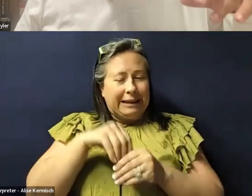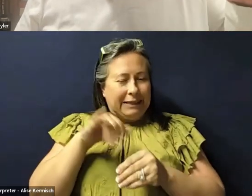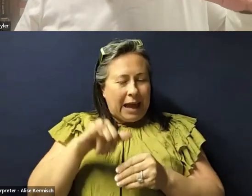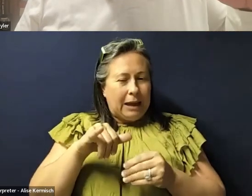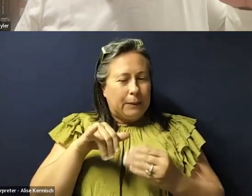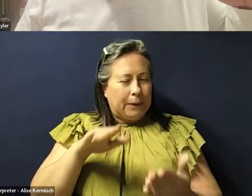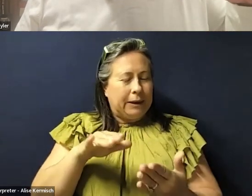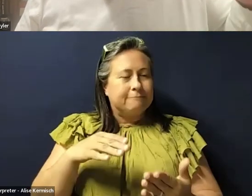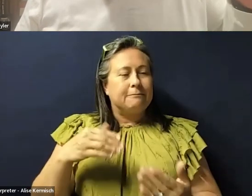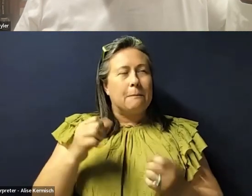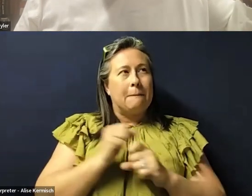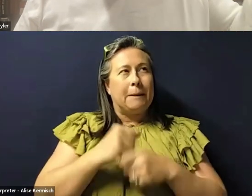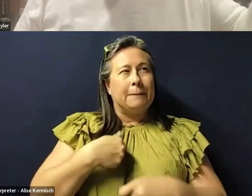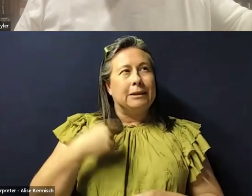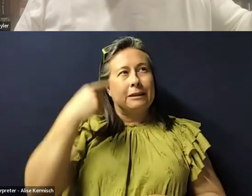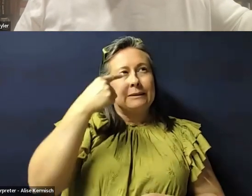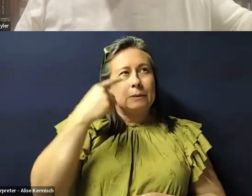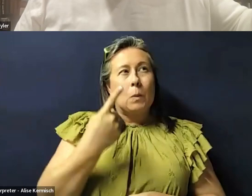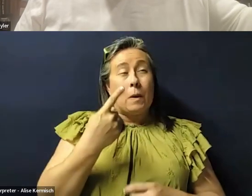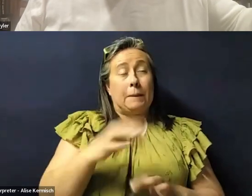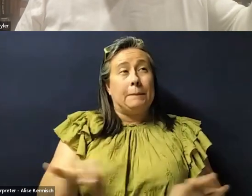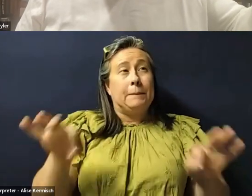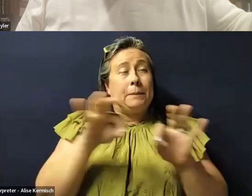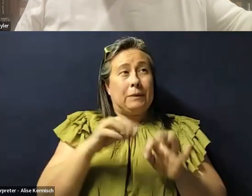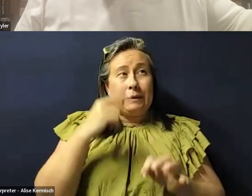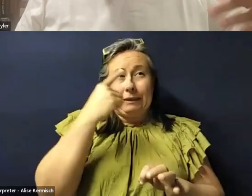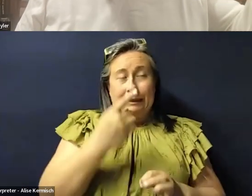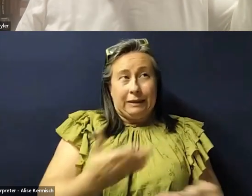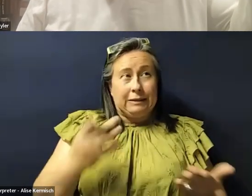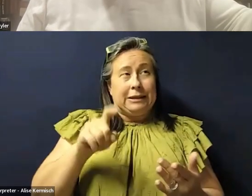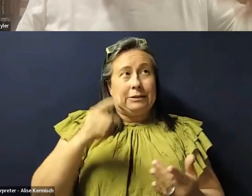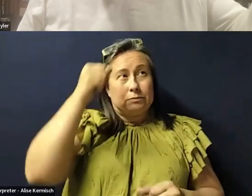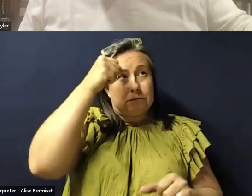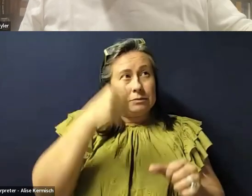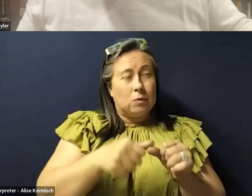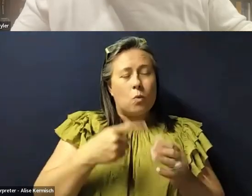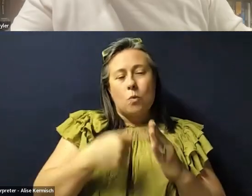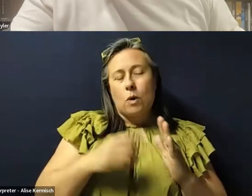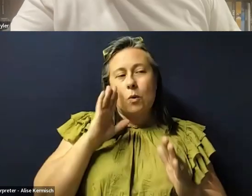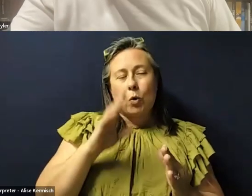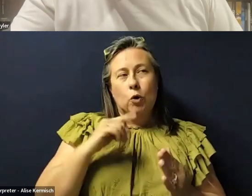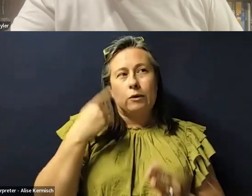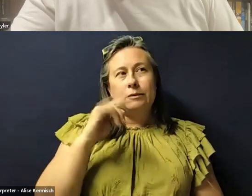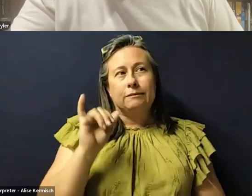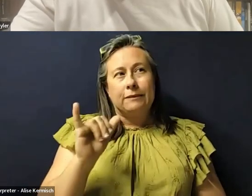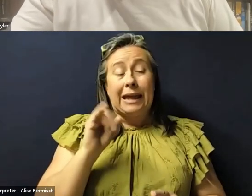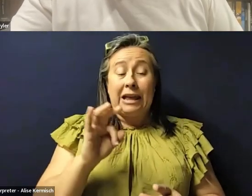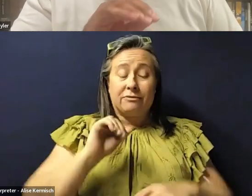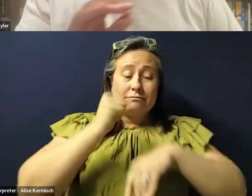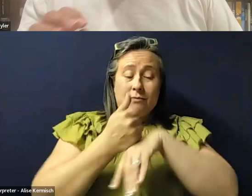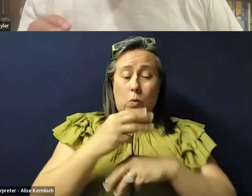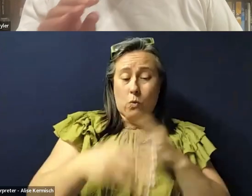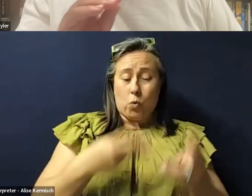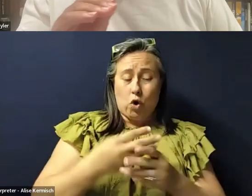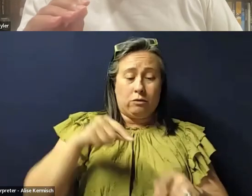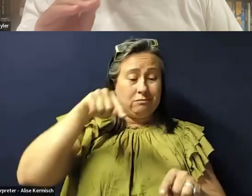makes me think that one of the key questions we need to keep at the forefront of our minds is like, what would it mean to create a world where